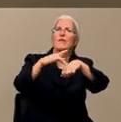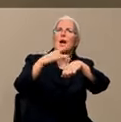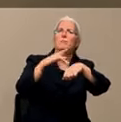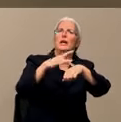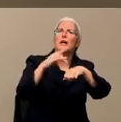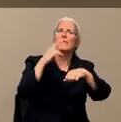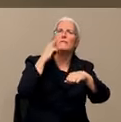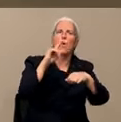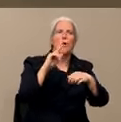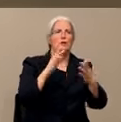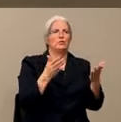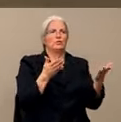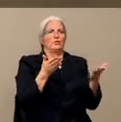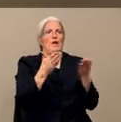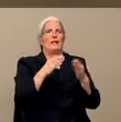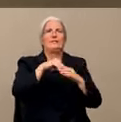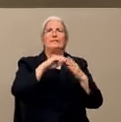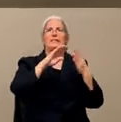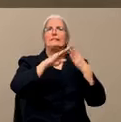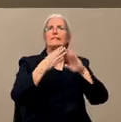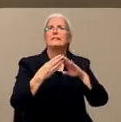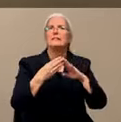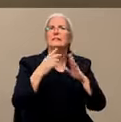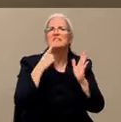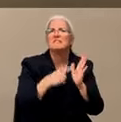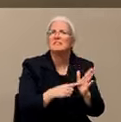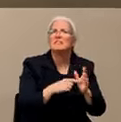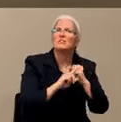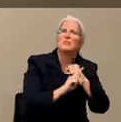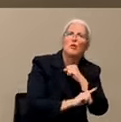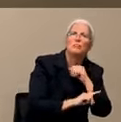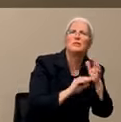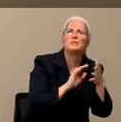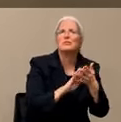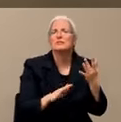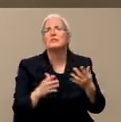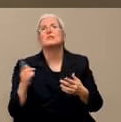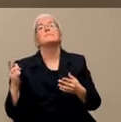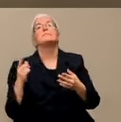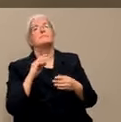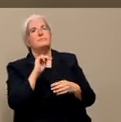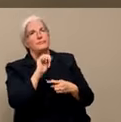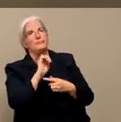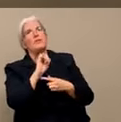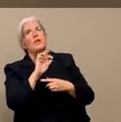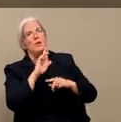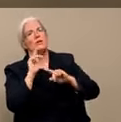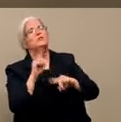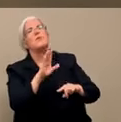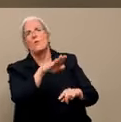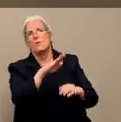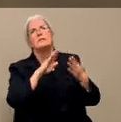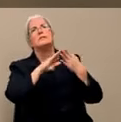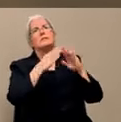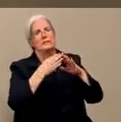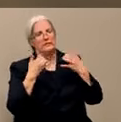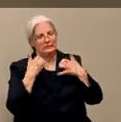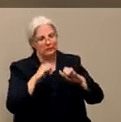City services are still being provided, and for the most part our citizens should not